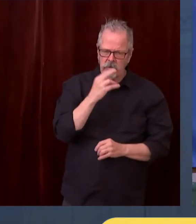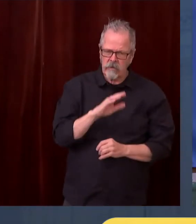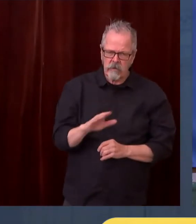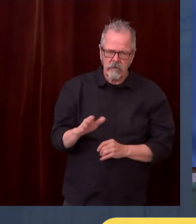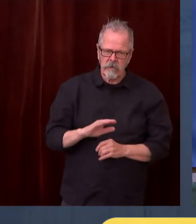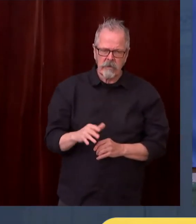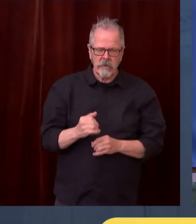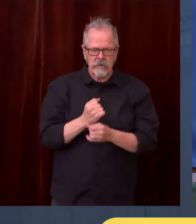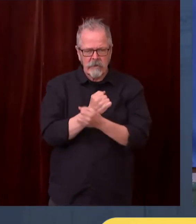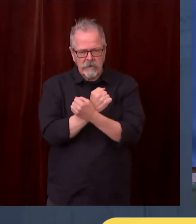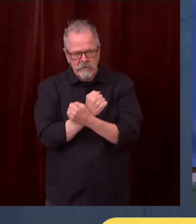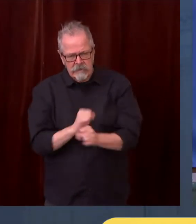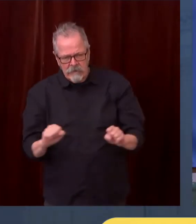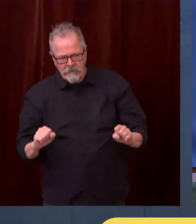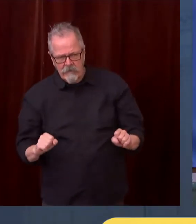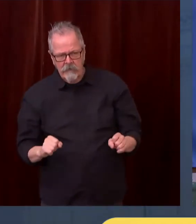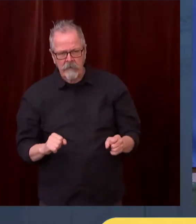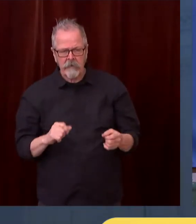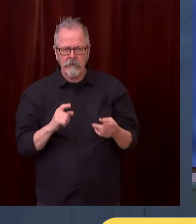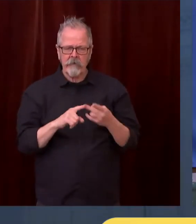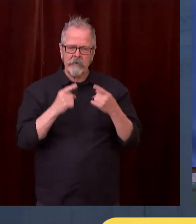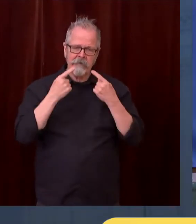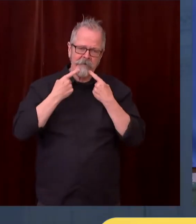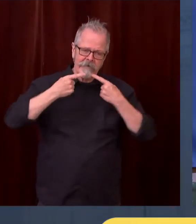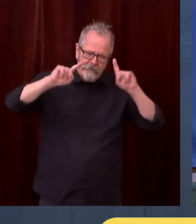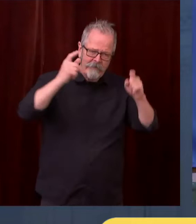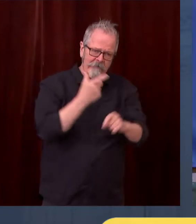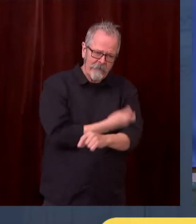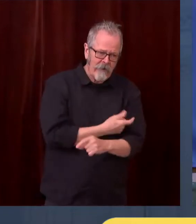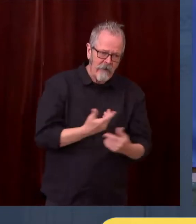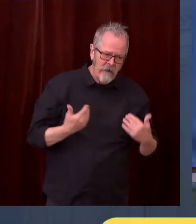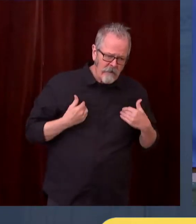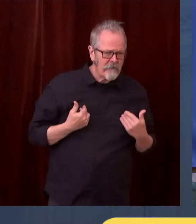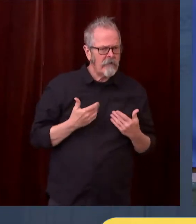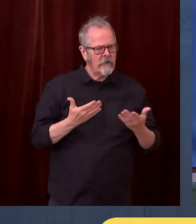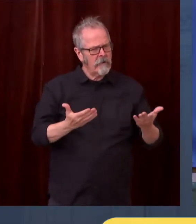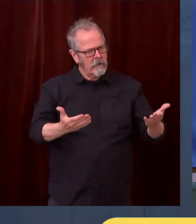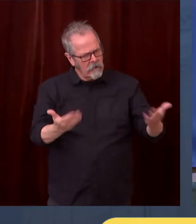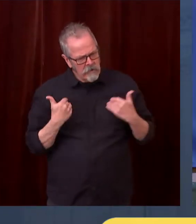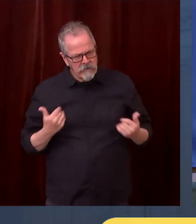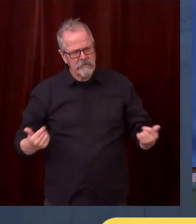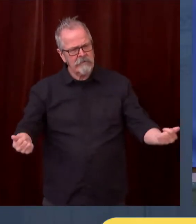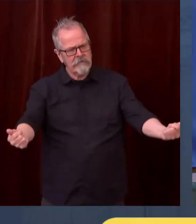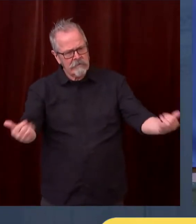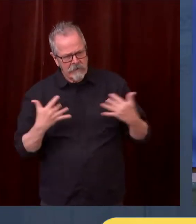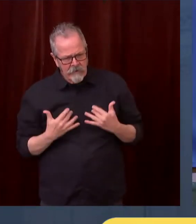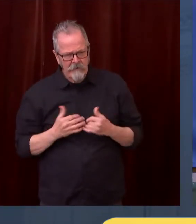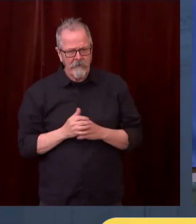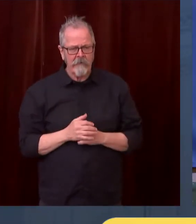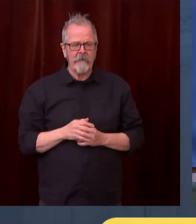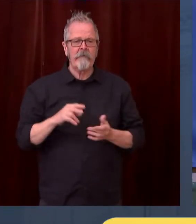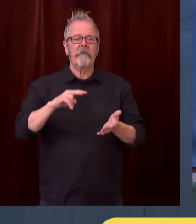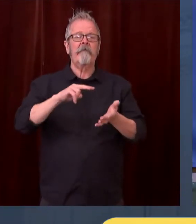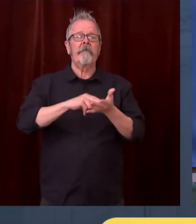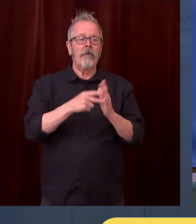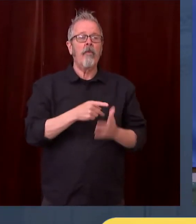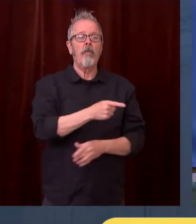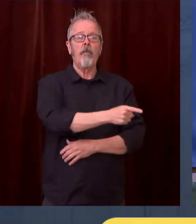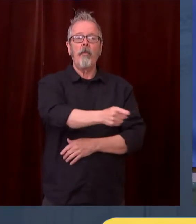And so we are hopeful that all of us will become advocates with our family members to take the vaccine.